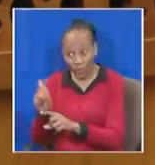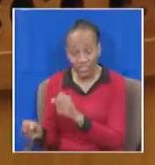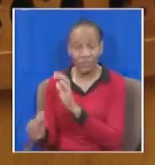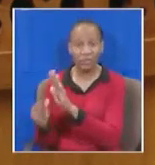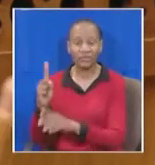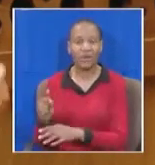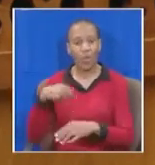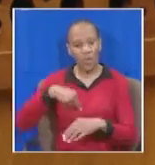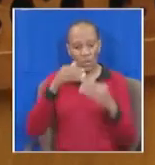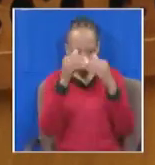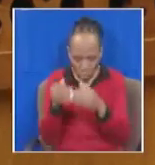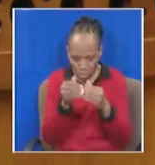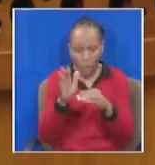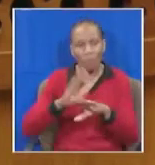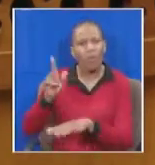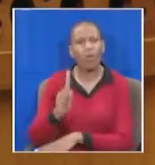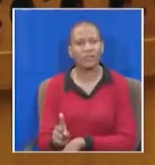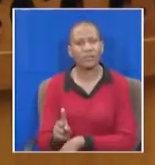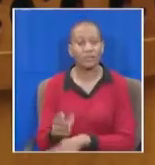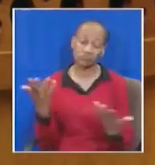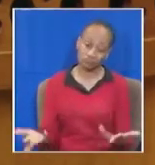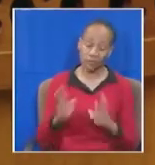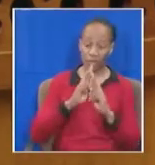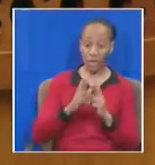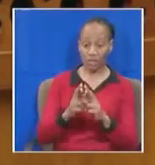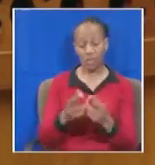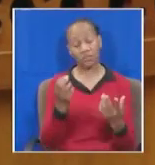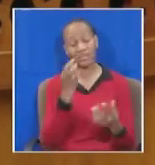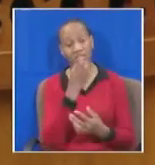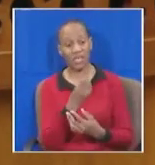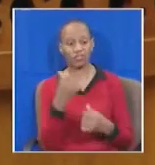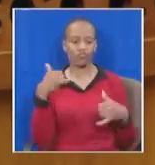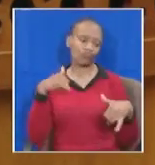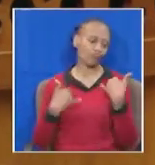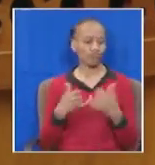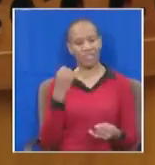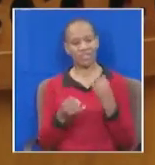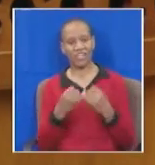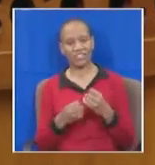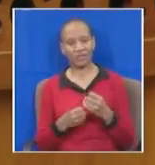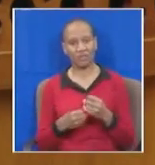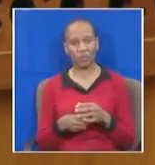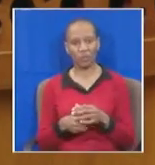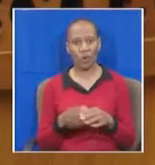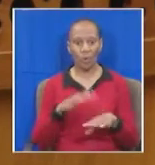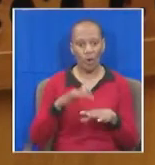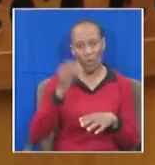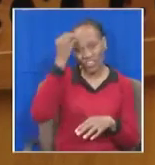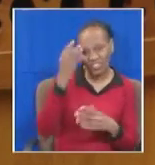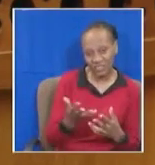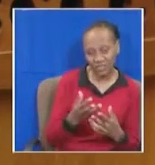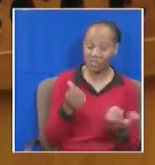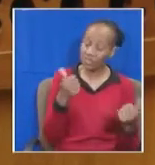about most? Now, if the answer is being entertained and sexually aroused, then we're surely on track. If it is